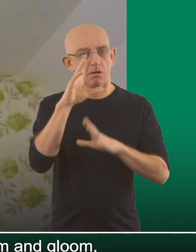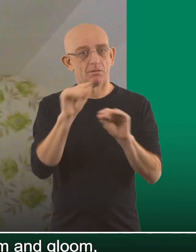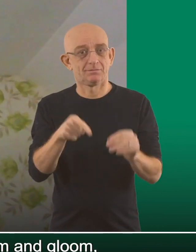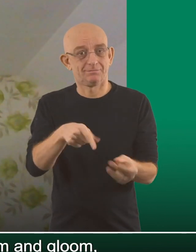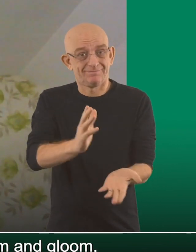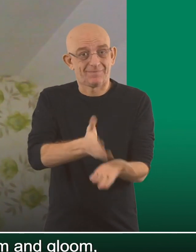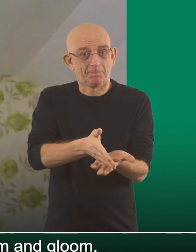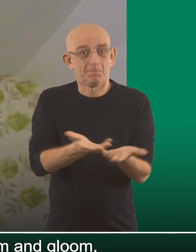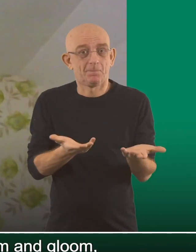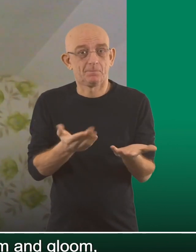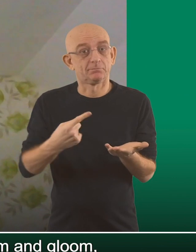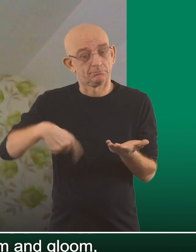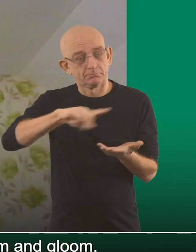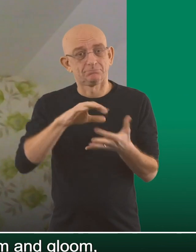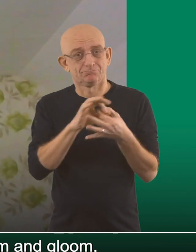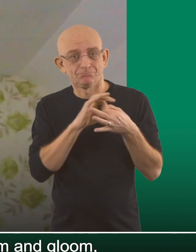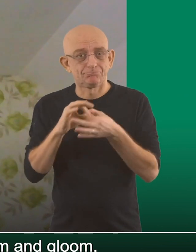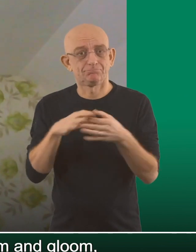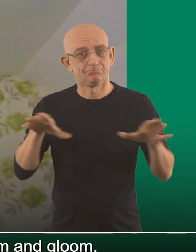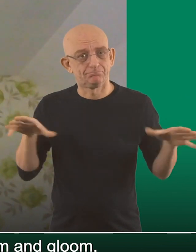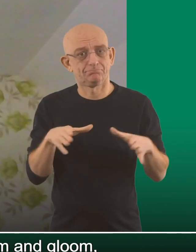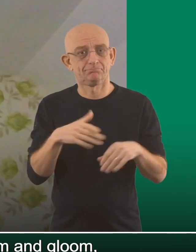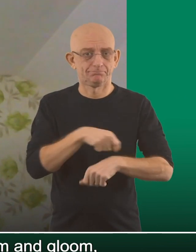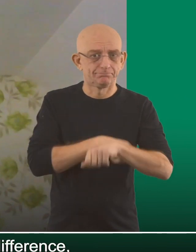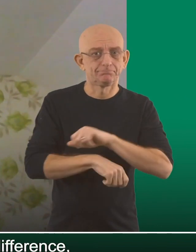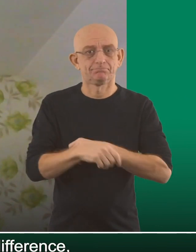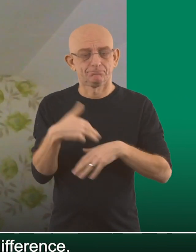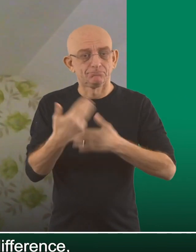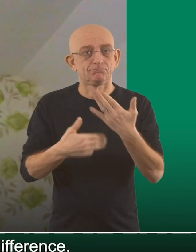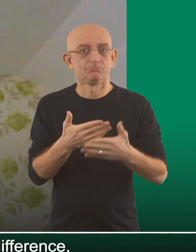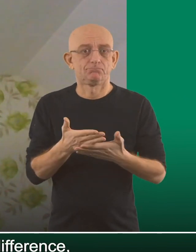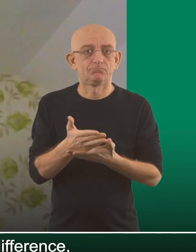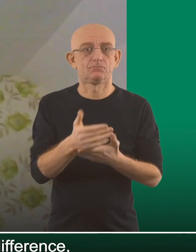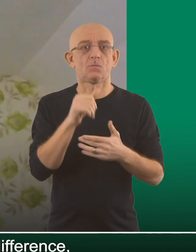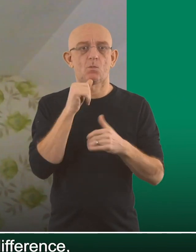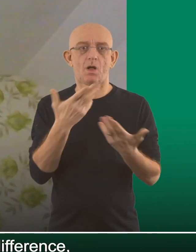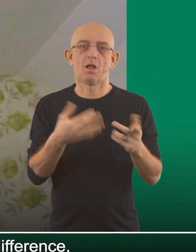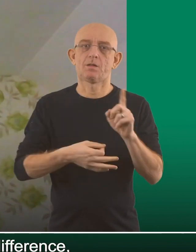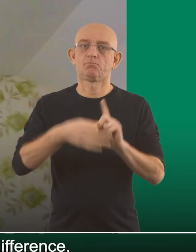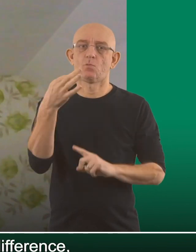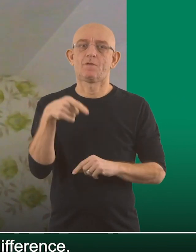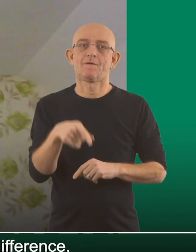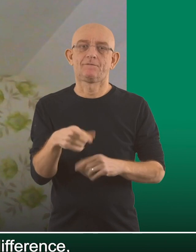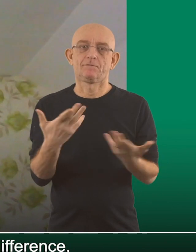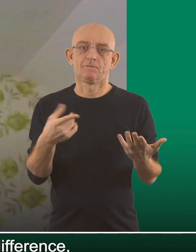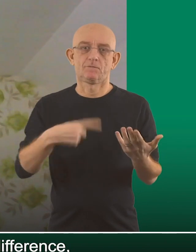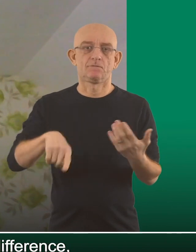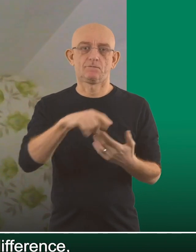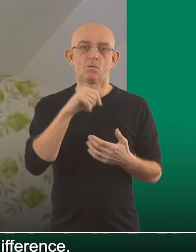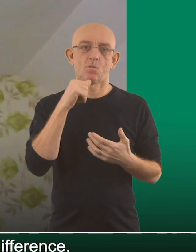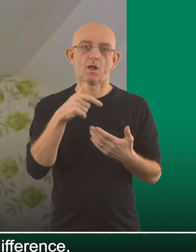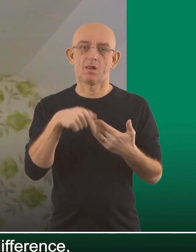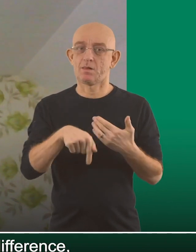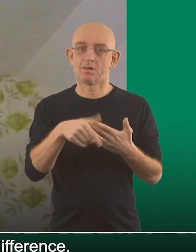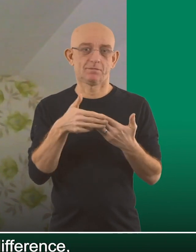on a note of blue blue. I think it's important I end on the note of realism. But collective action has made a